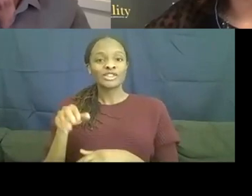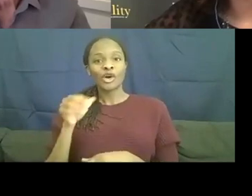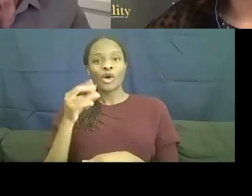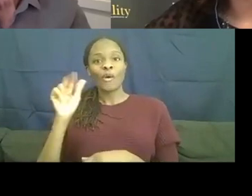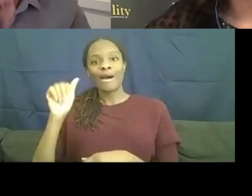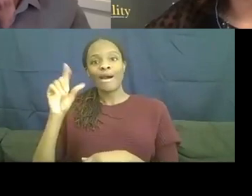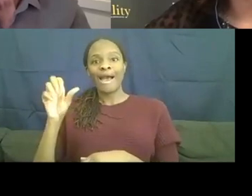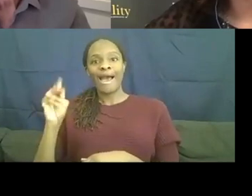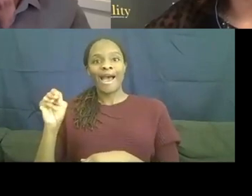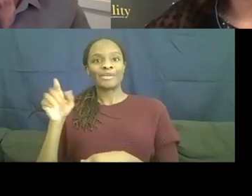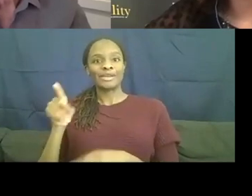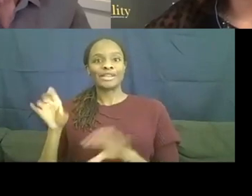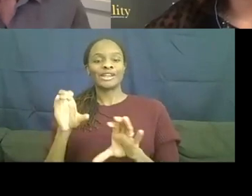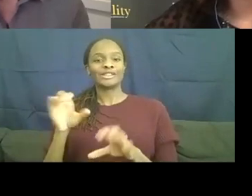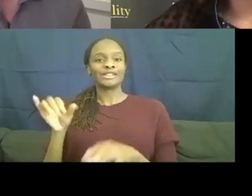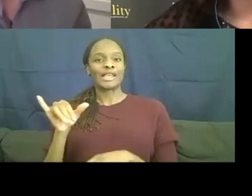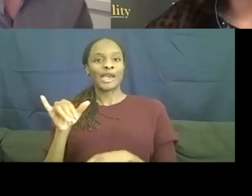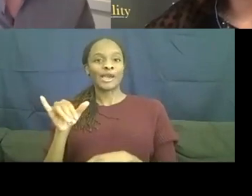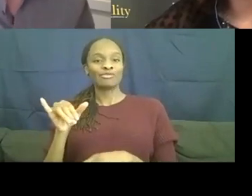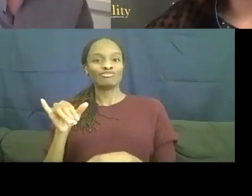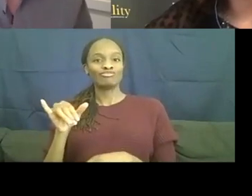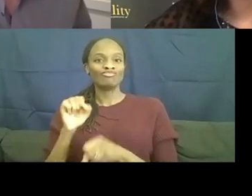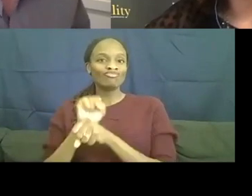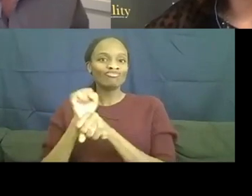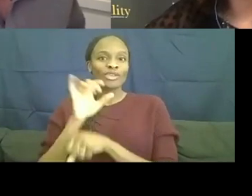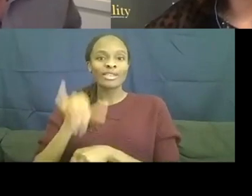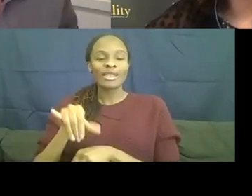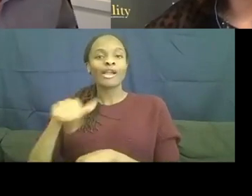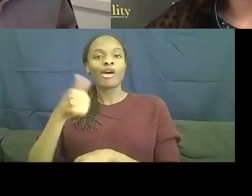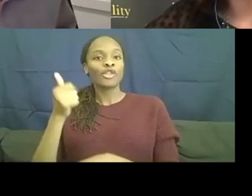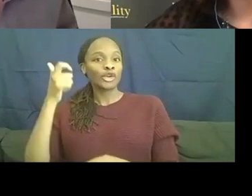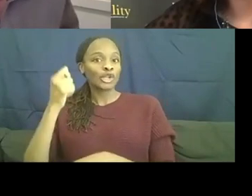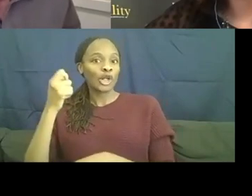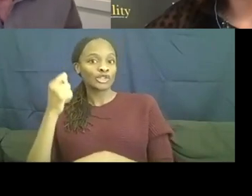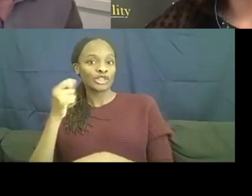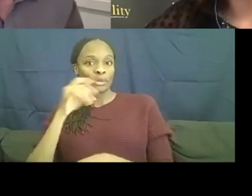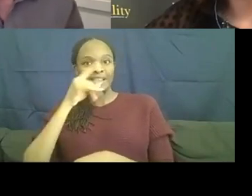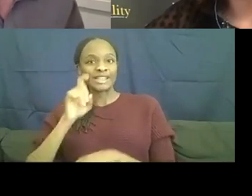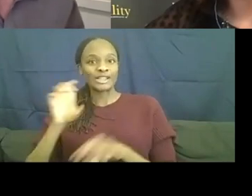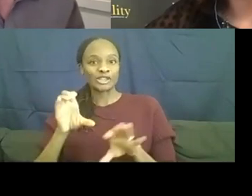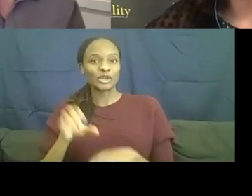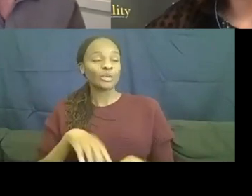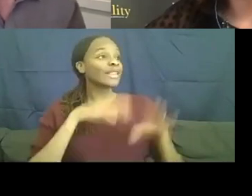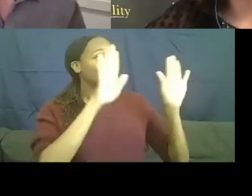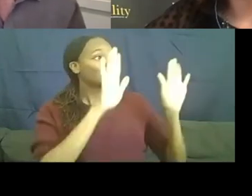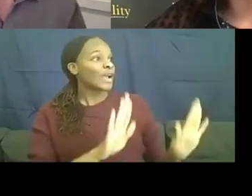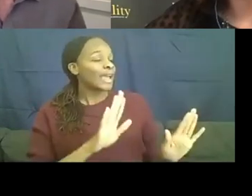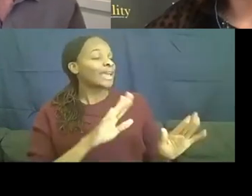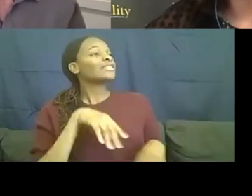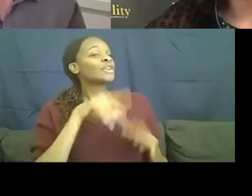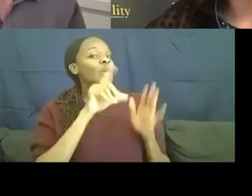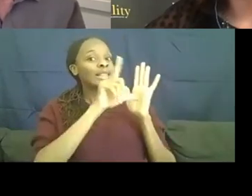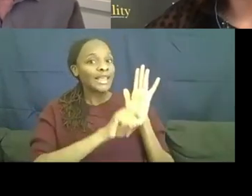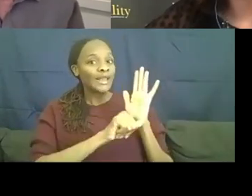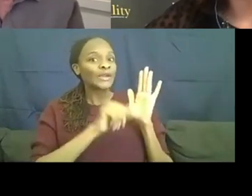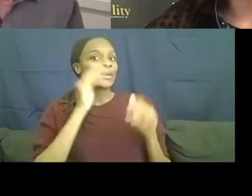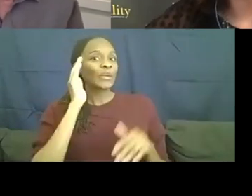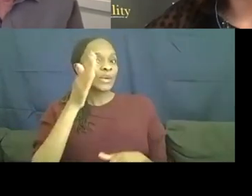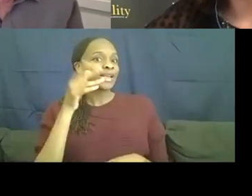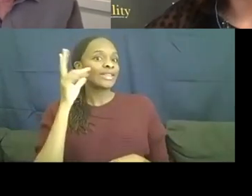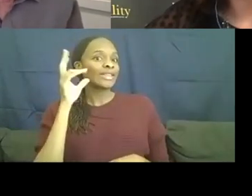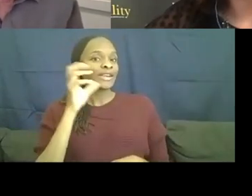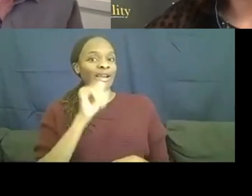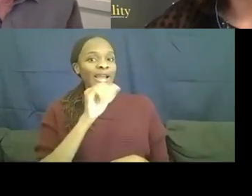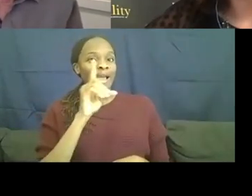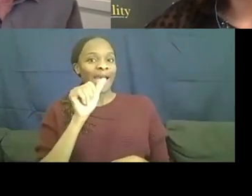that the other scholarship students have to do. That's great. Um, all right. Later, we're going to hear Adam play his cello